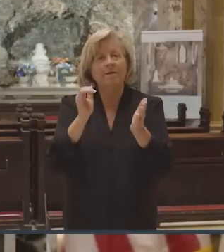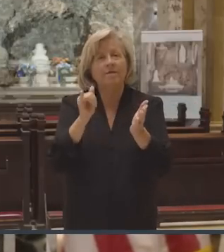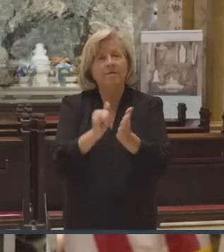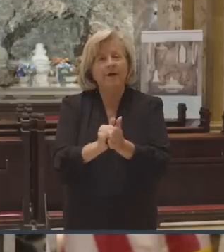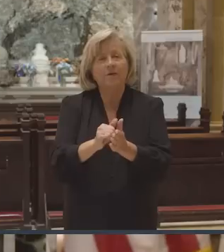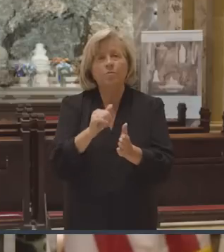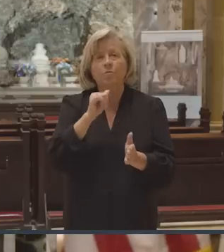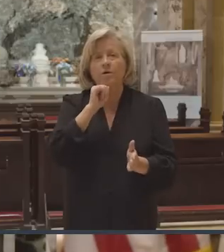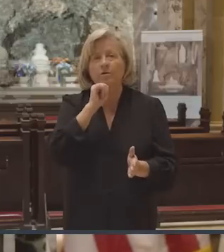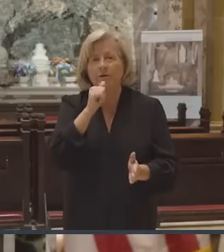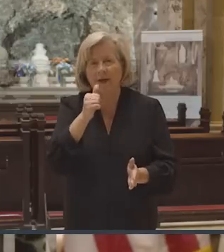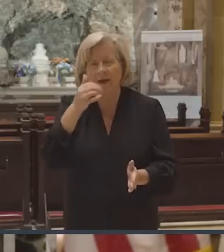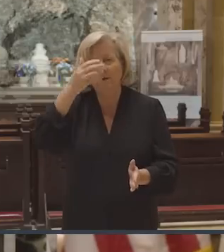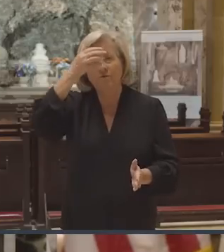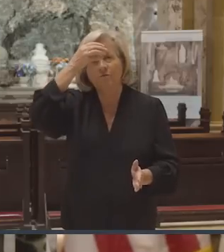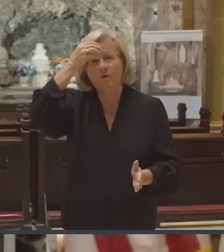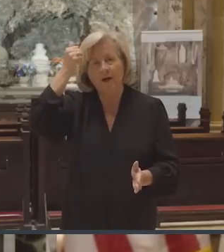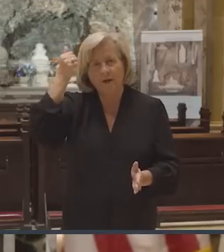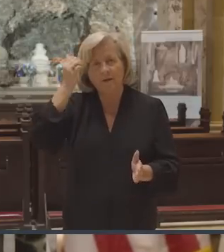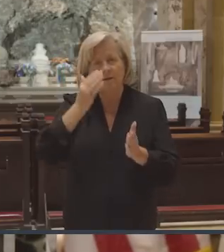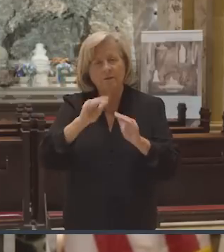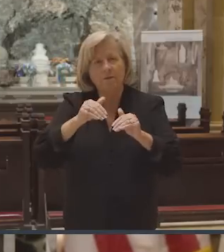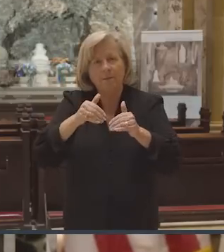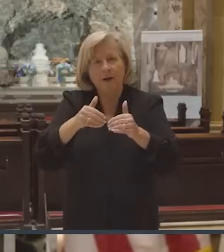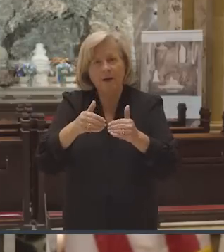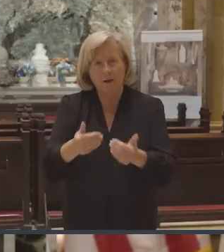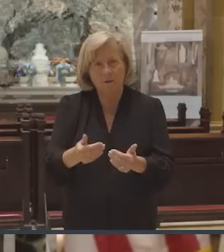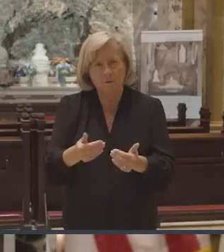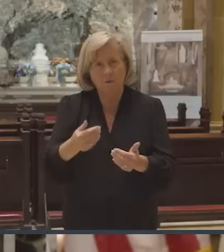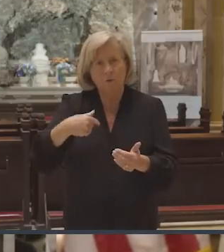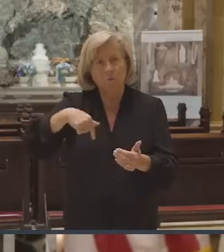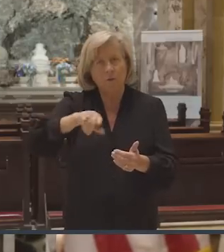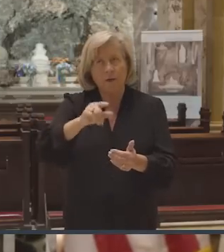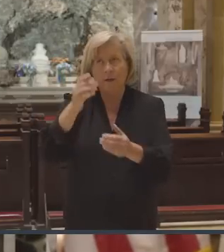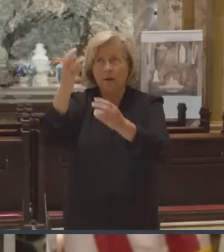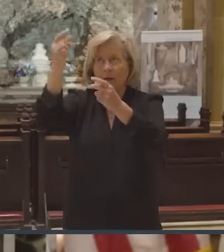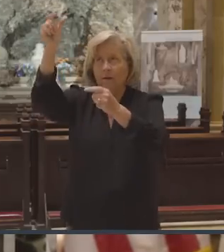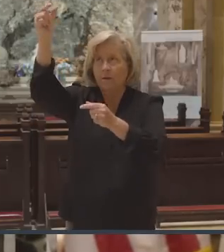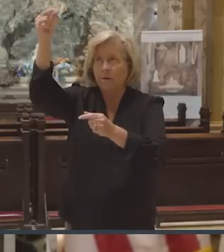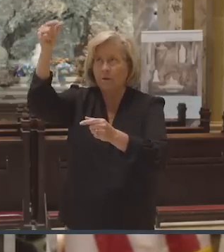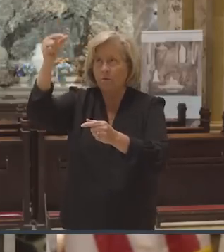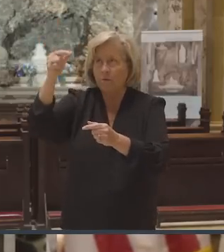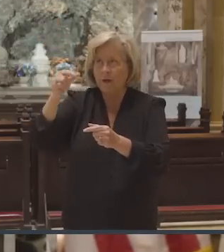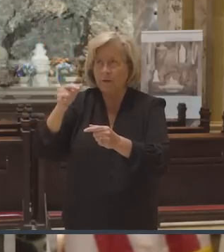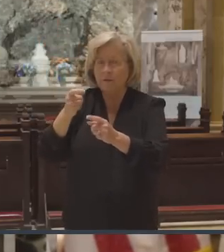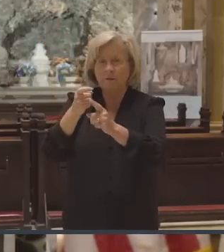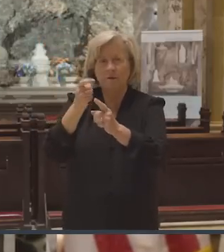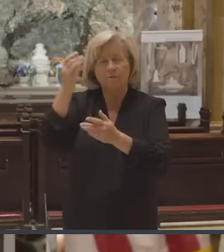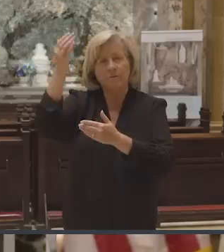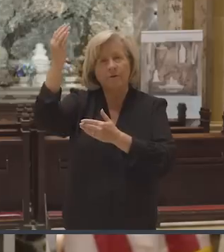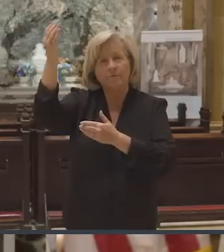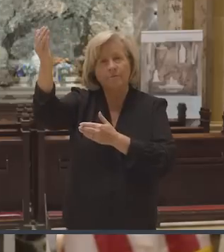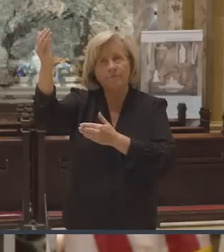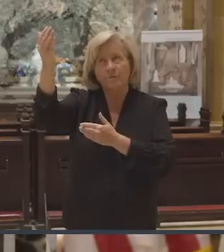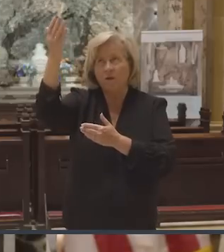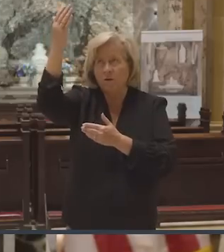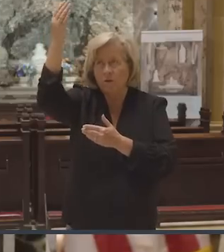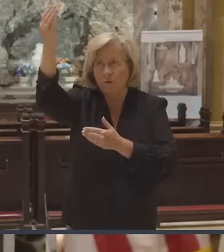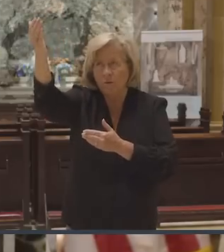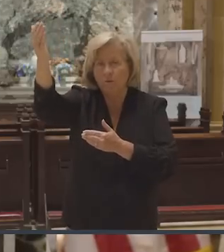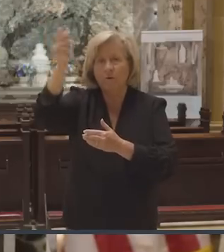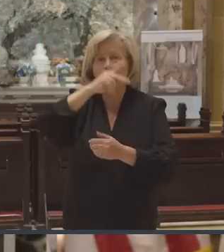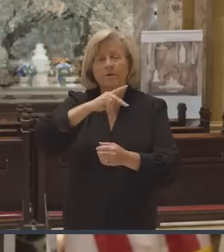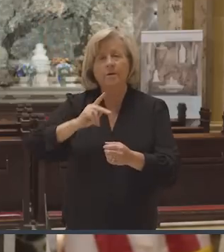and that he gives us somehow his grace. In other words, thy kingdom come.